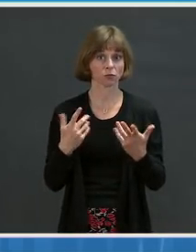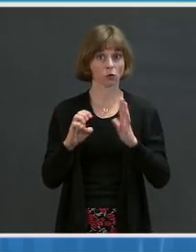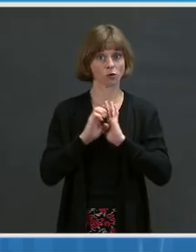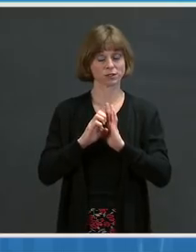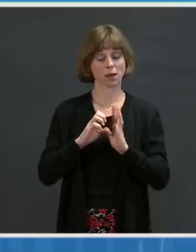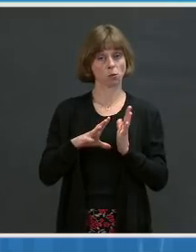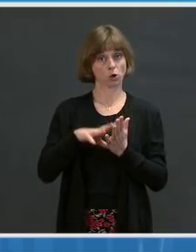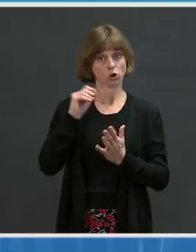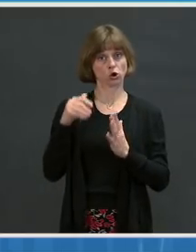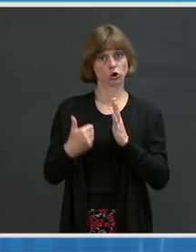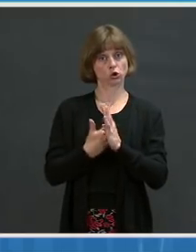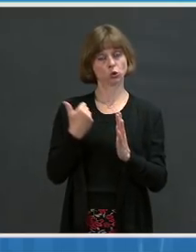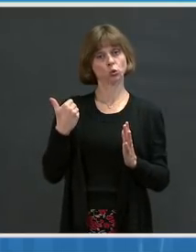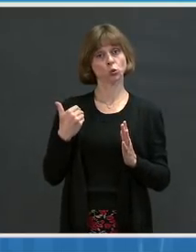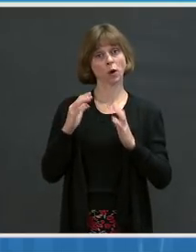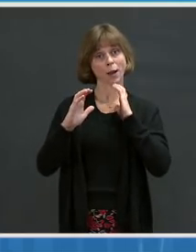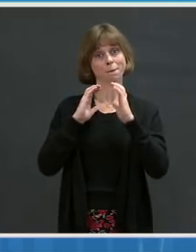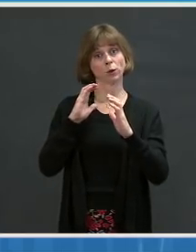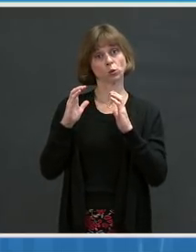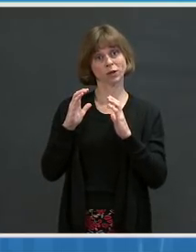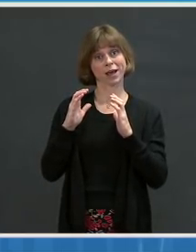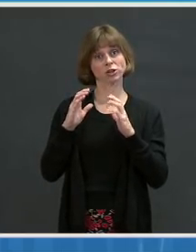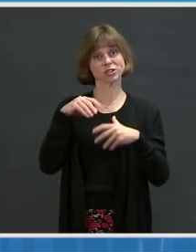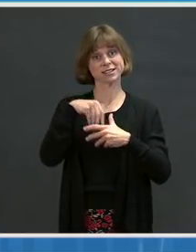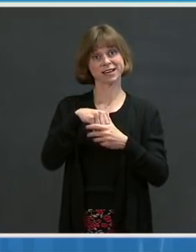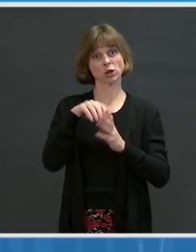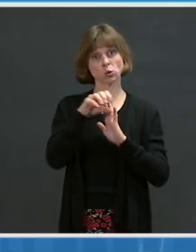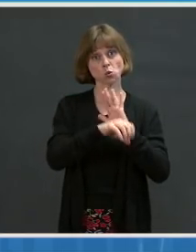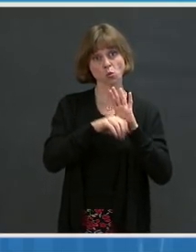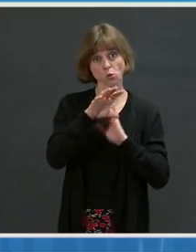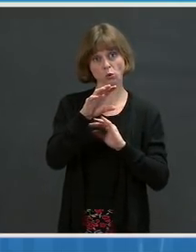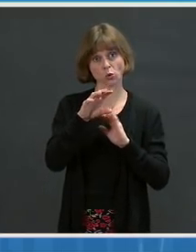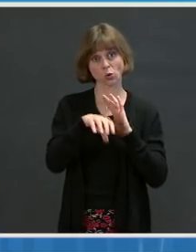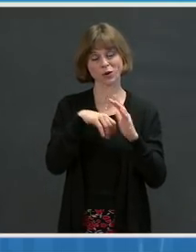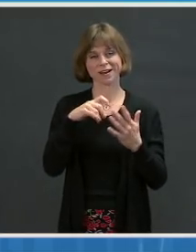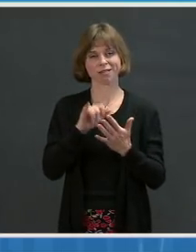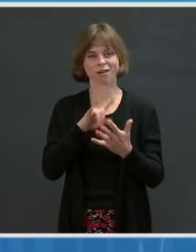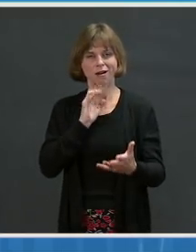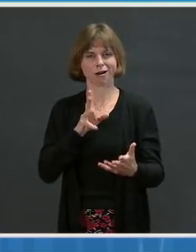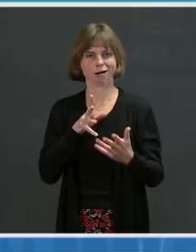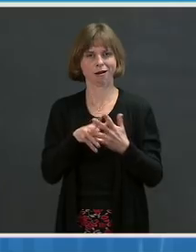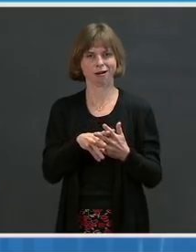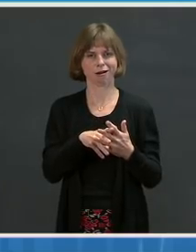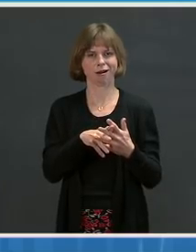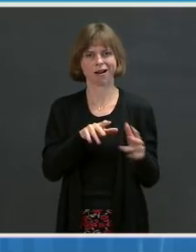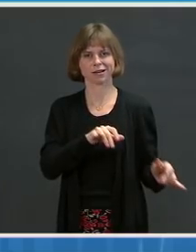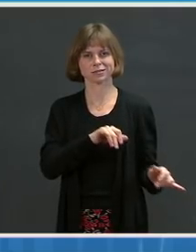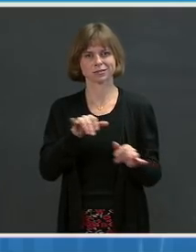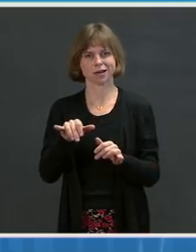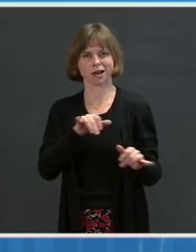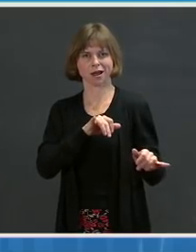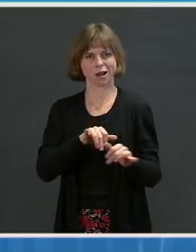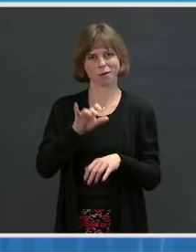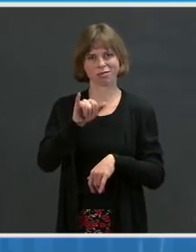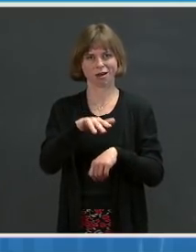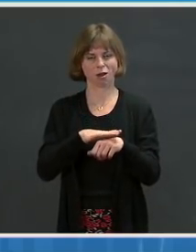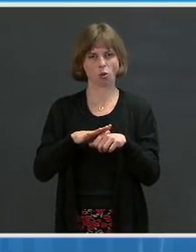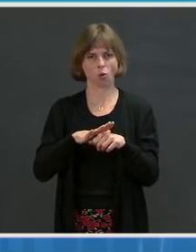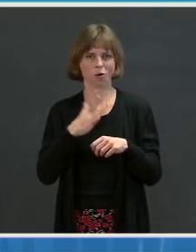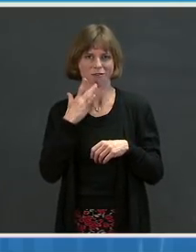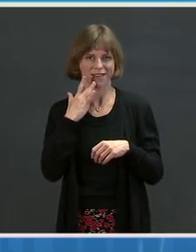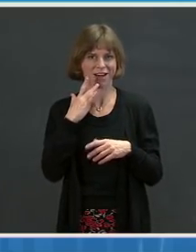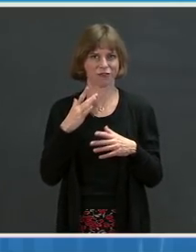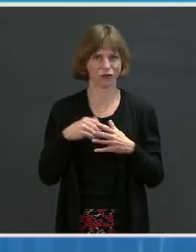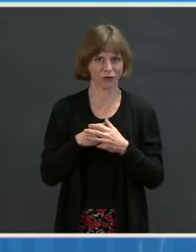campaign in New Orleans that is grounded in the local flavor and culture as a way to resonate with the city's residents. Second,